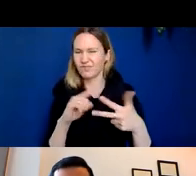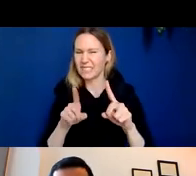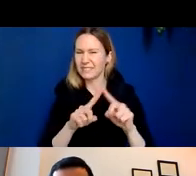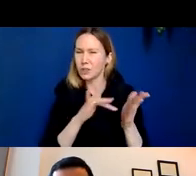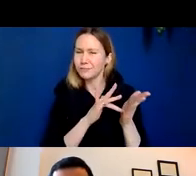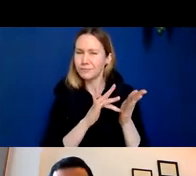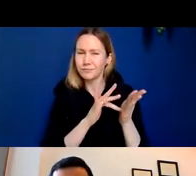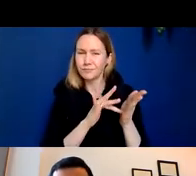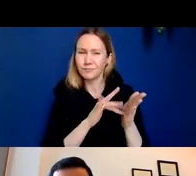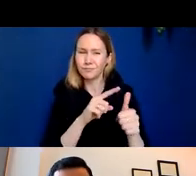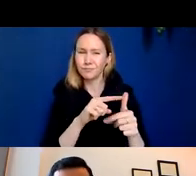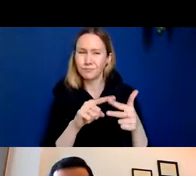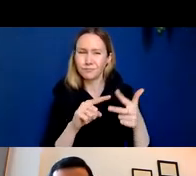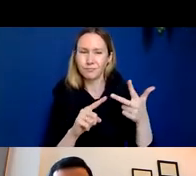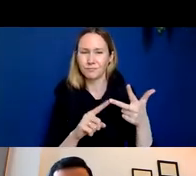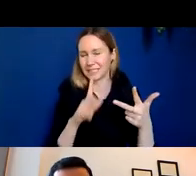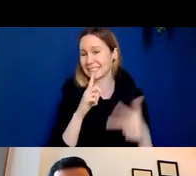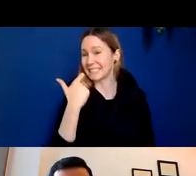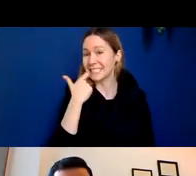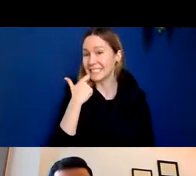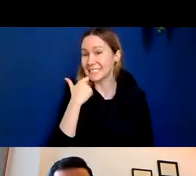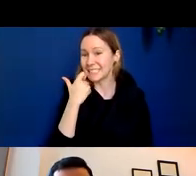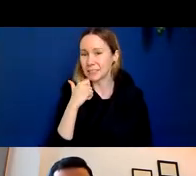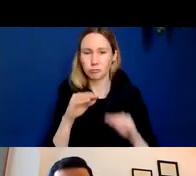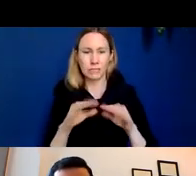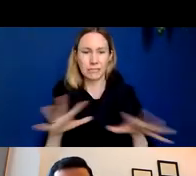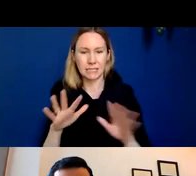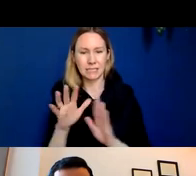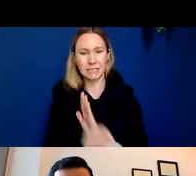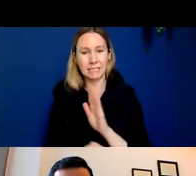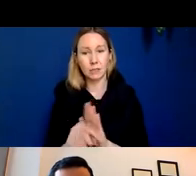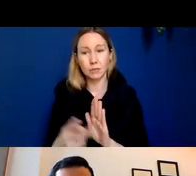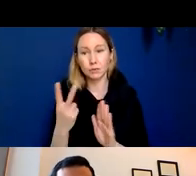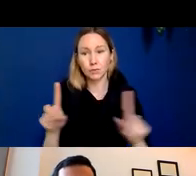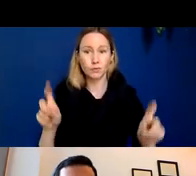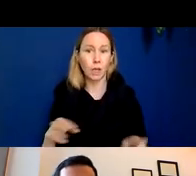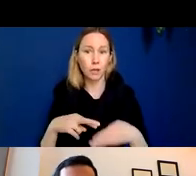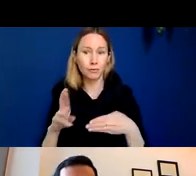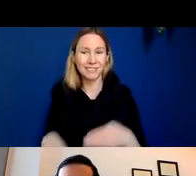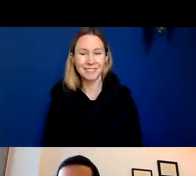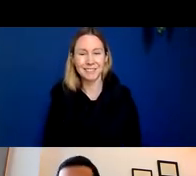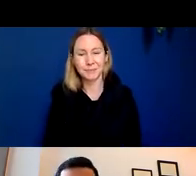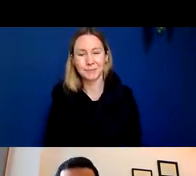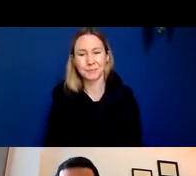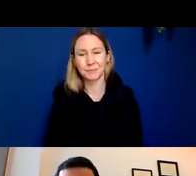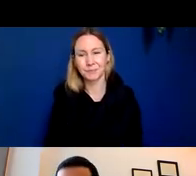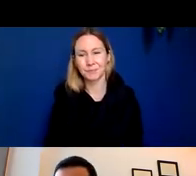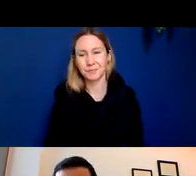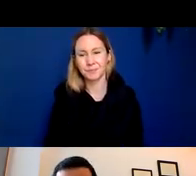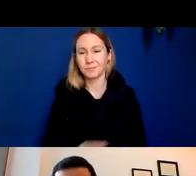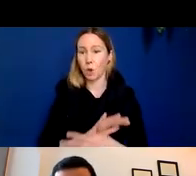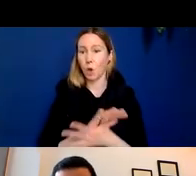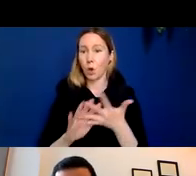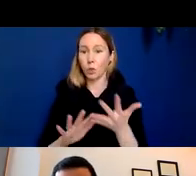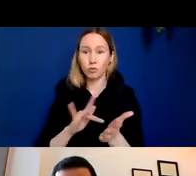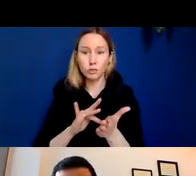denanumab which was one of the most recently released phase two trial results all three of these drugs highly